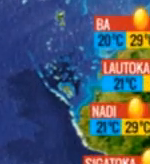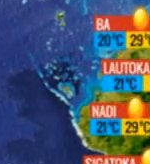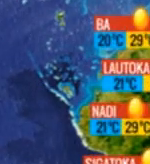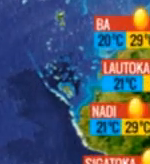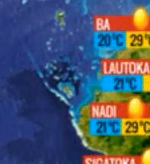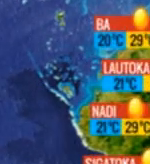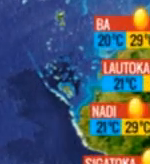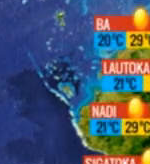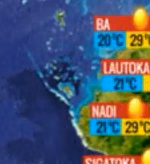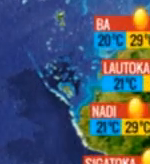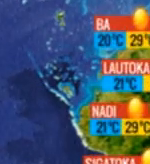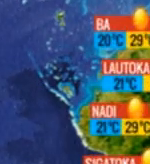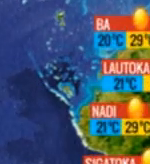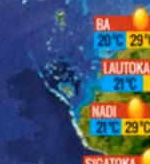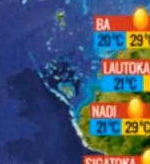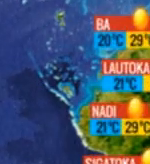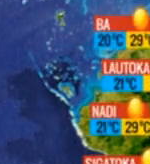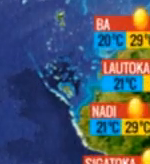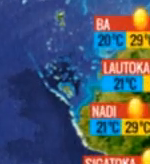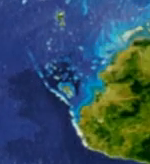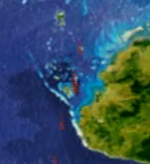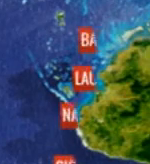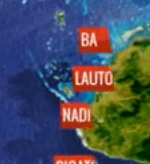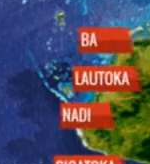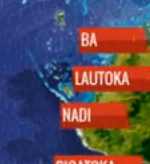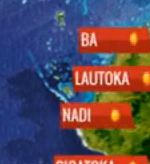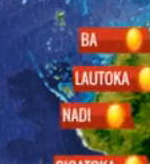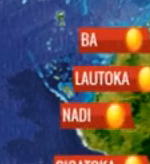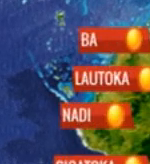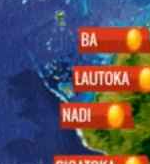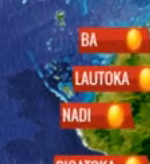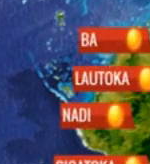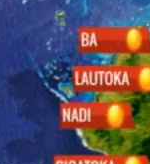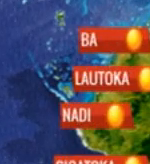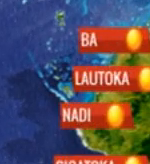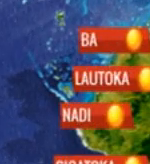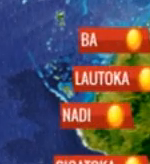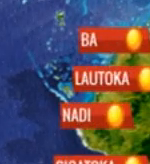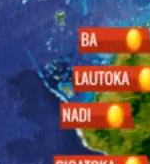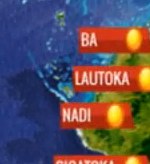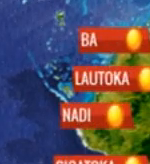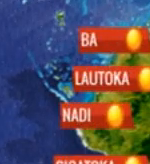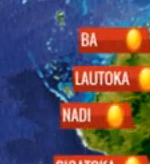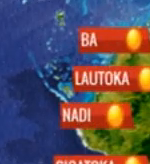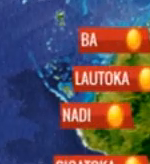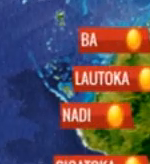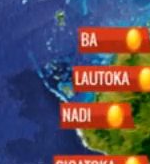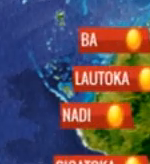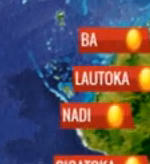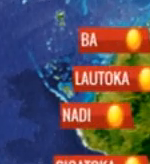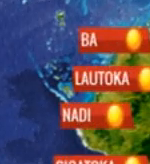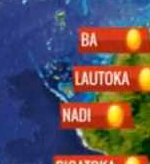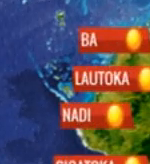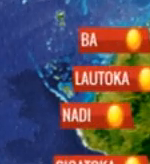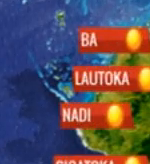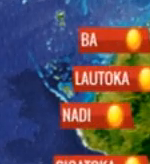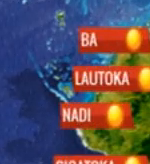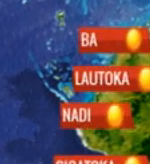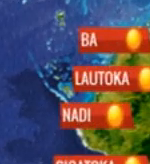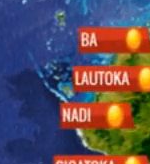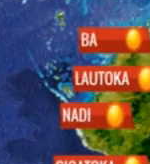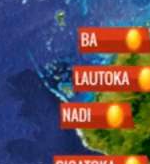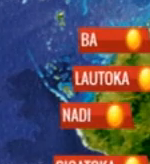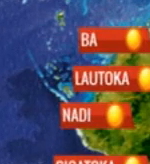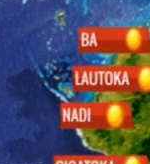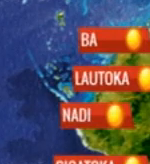to today's it will prevail in most centres Our further outlook is for cloudy periods with brief showers over the eastern parts and interior of the